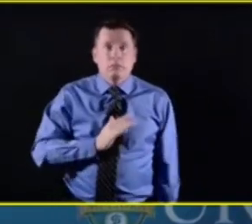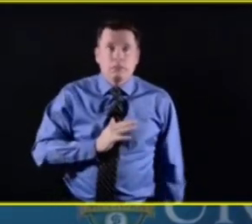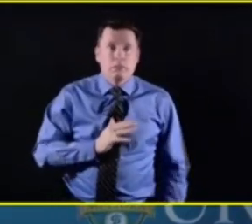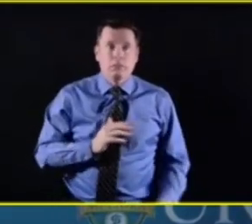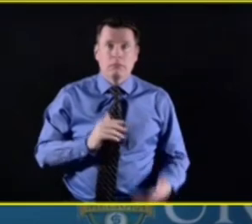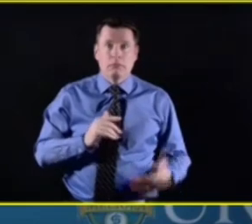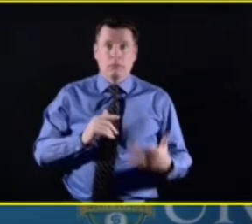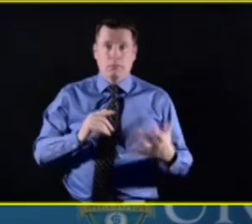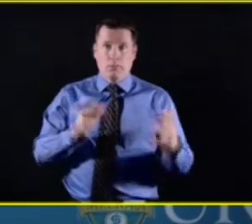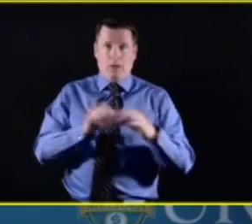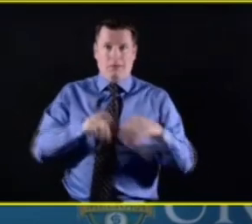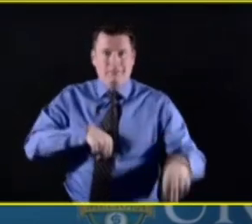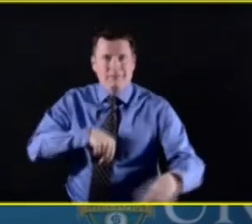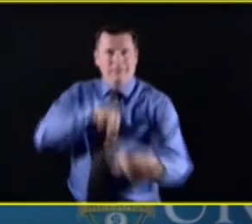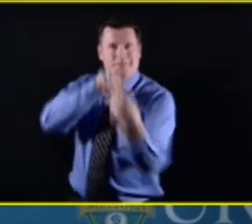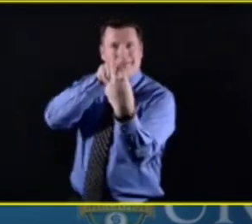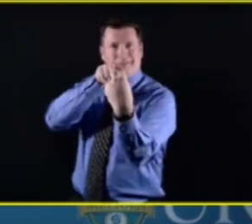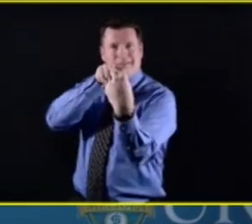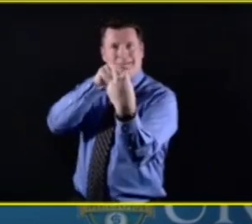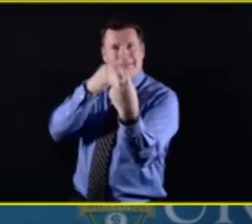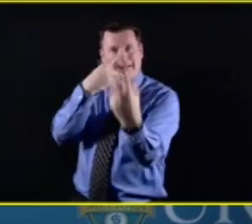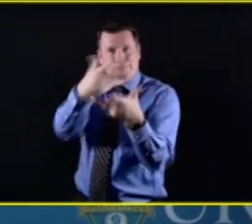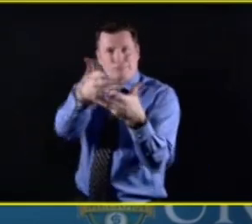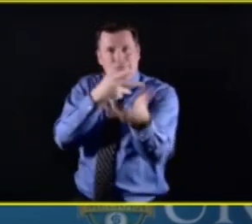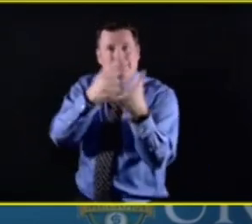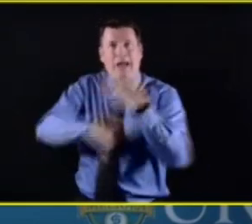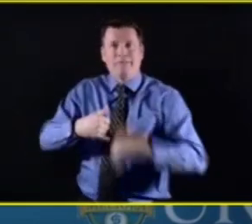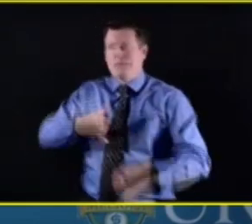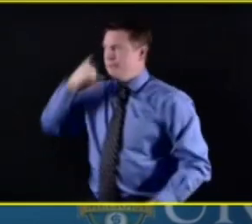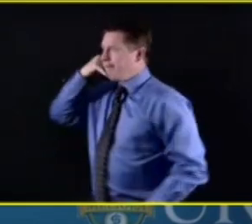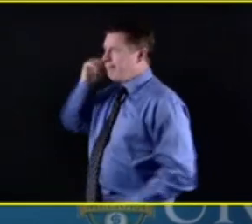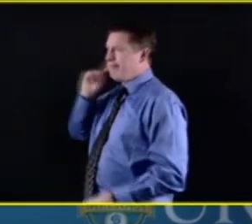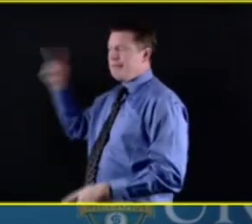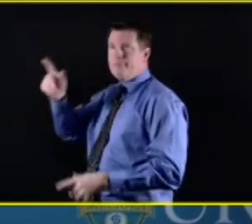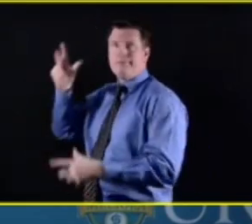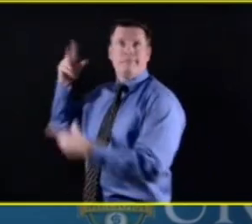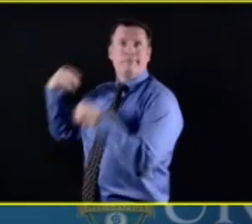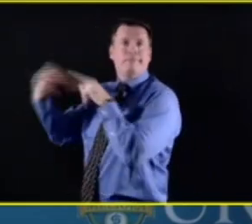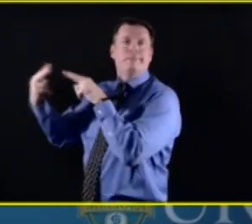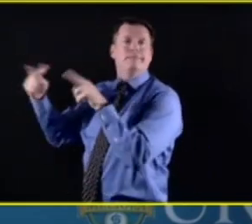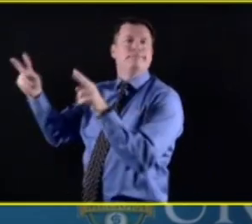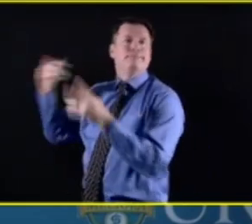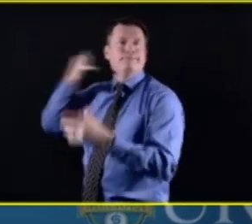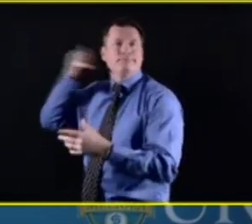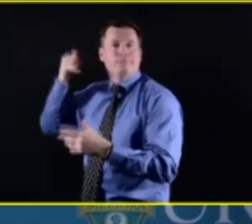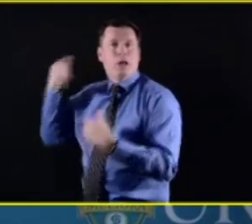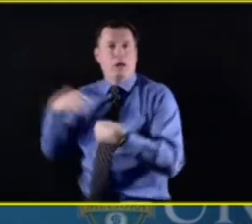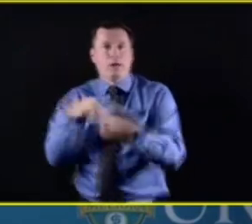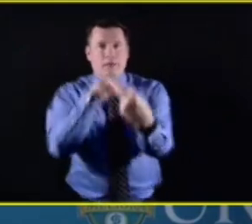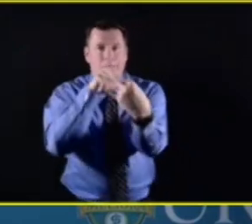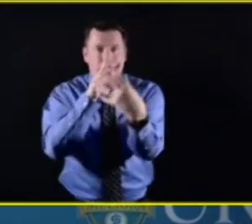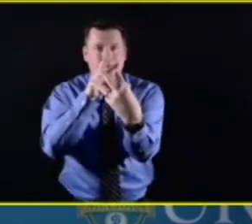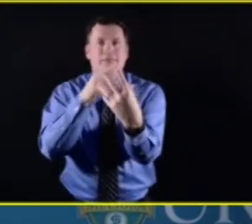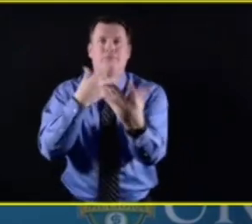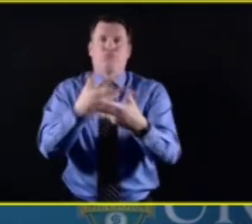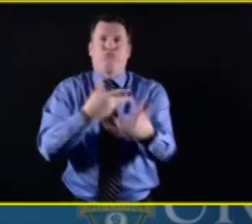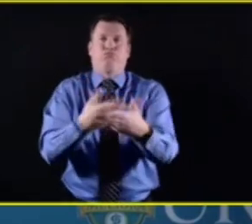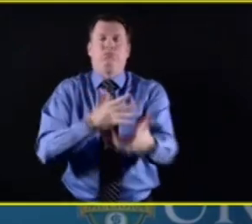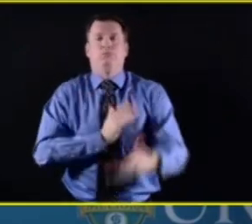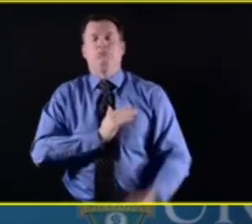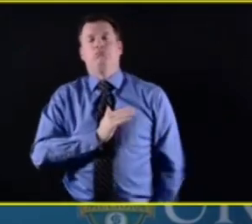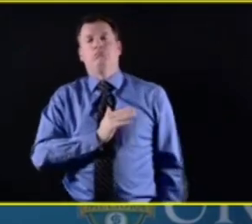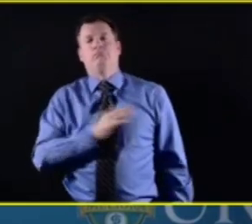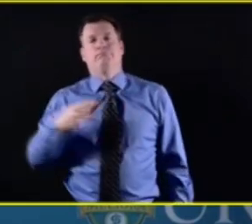your own home is a very special and meaningful experience. So it's